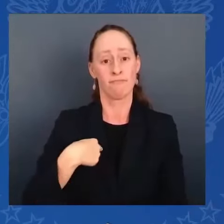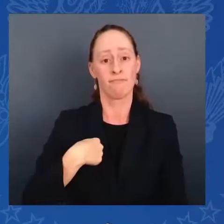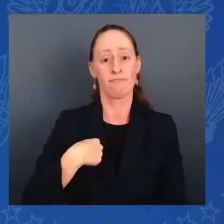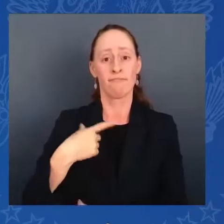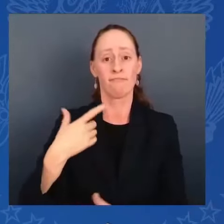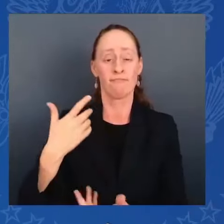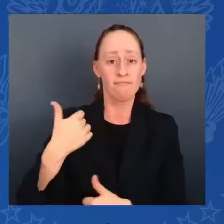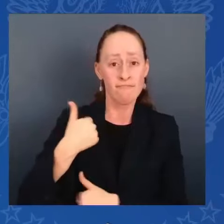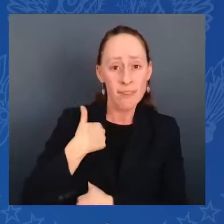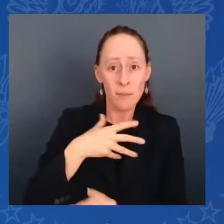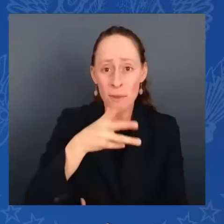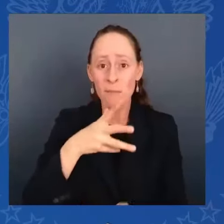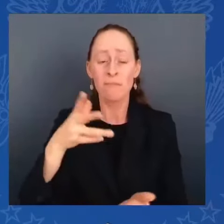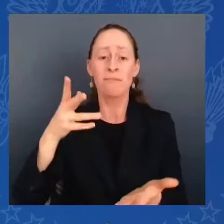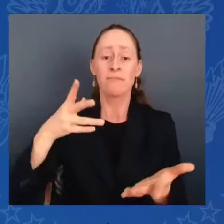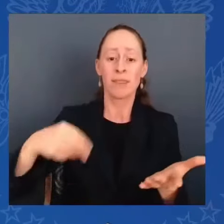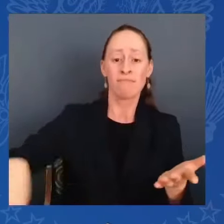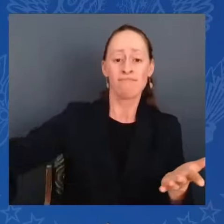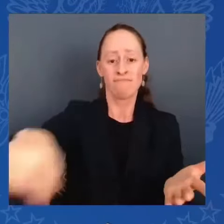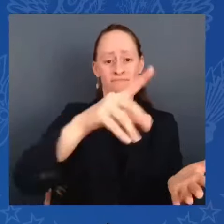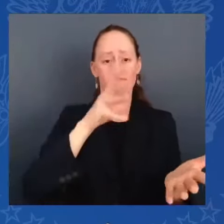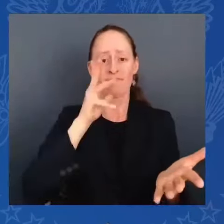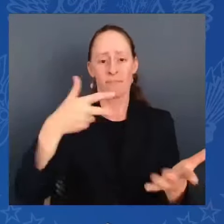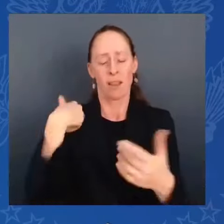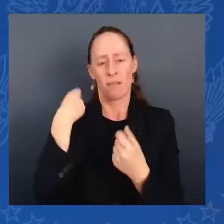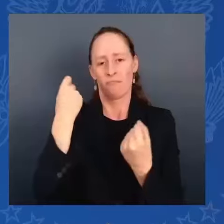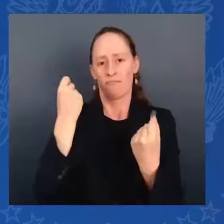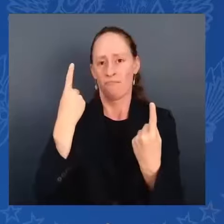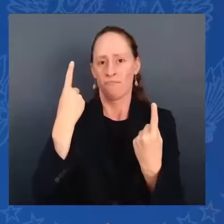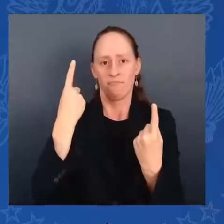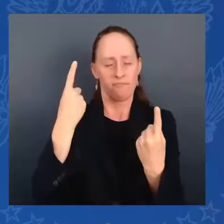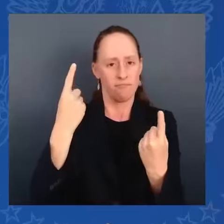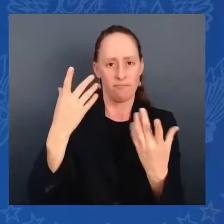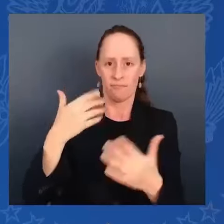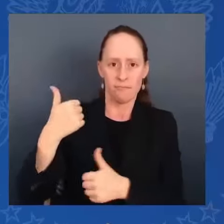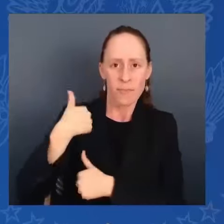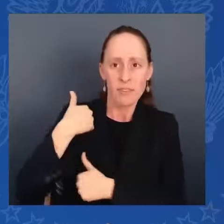-in-chief. We love you and we are so proud of you.